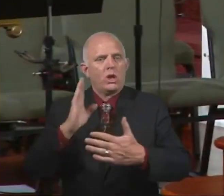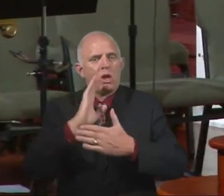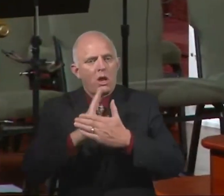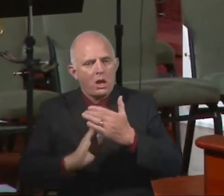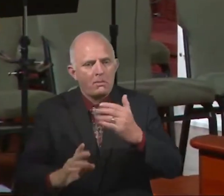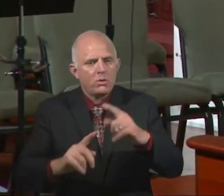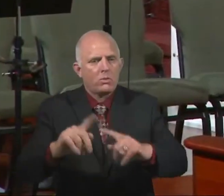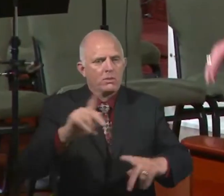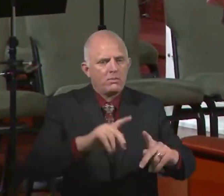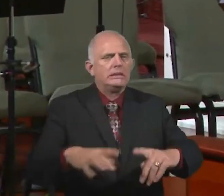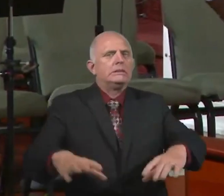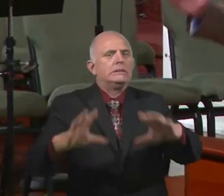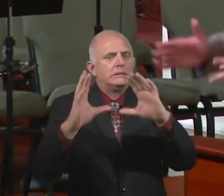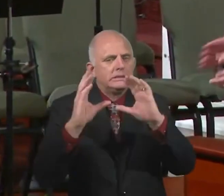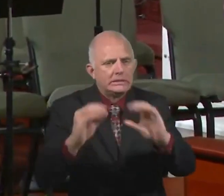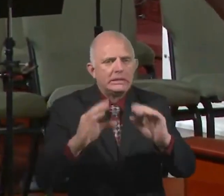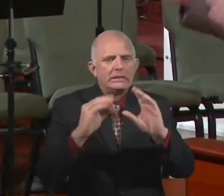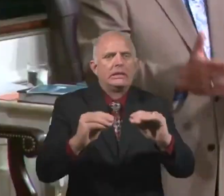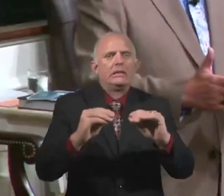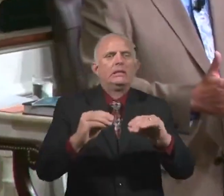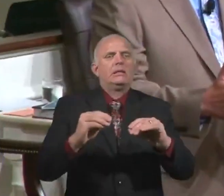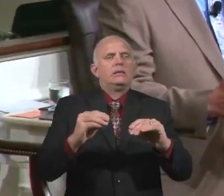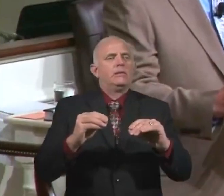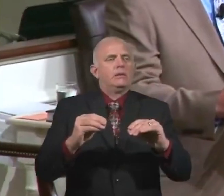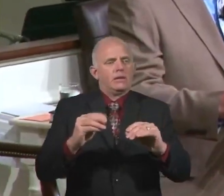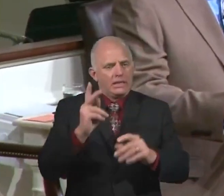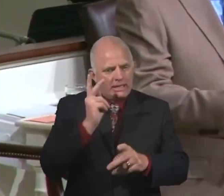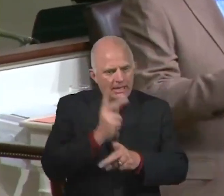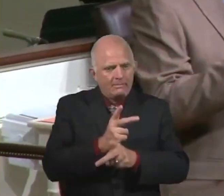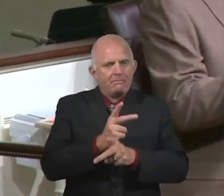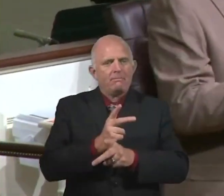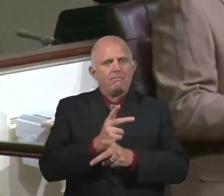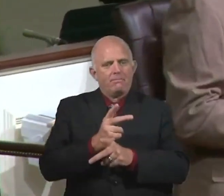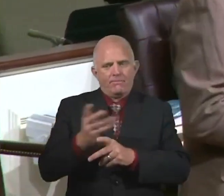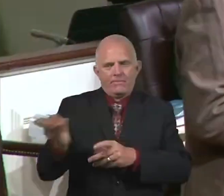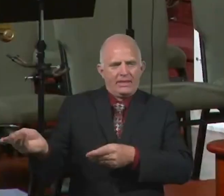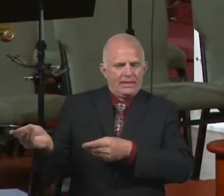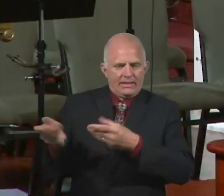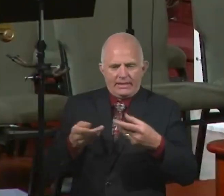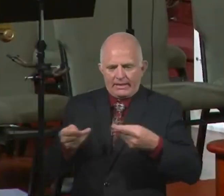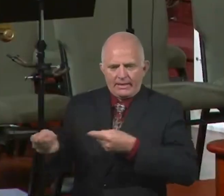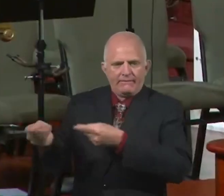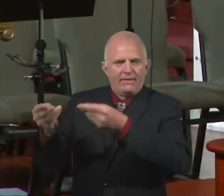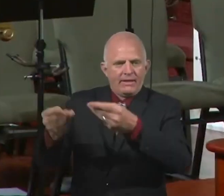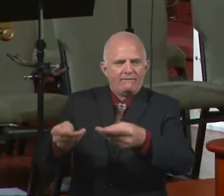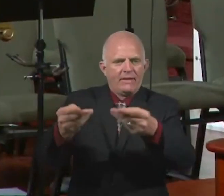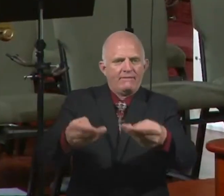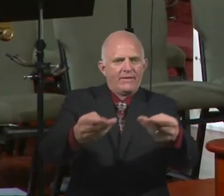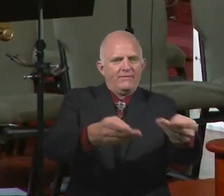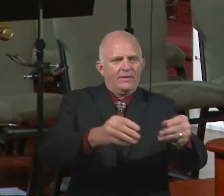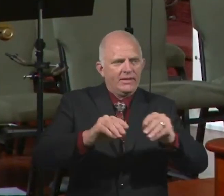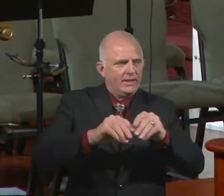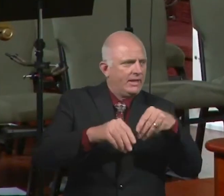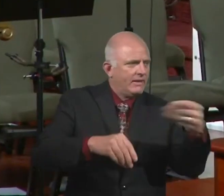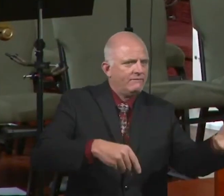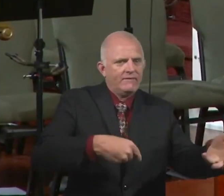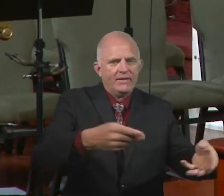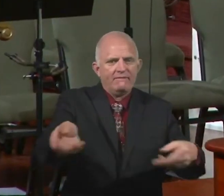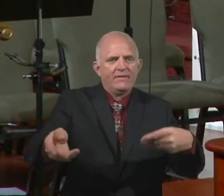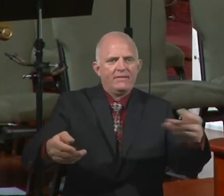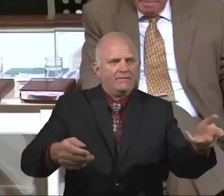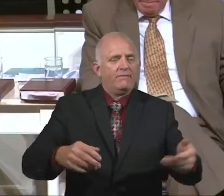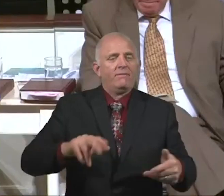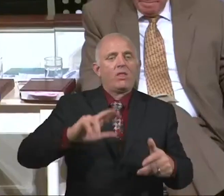a teacher. Keep reproducing yourself. And then he says, be a soldier. A